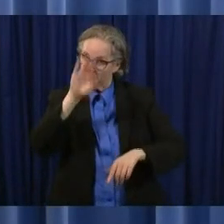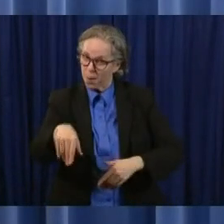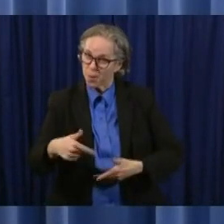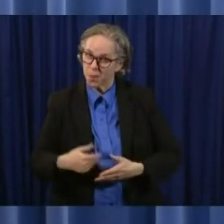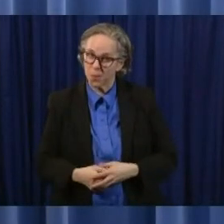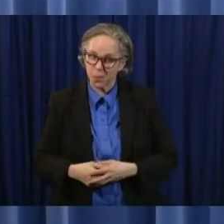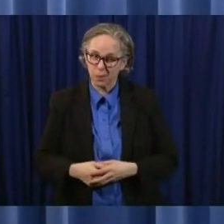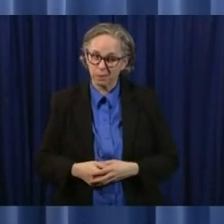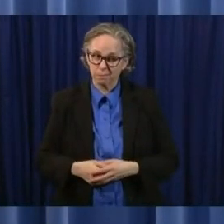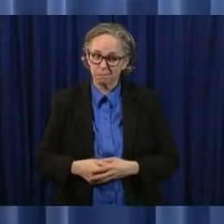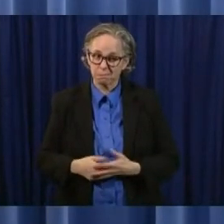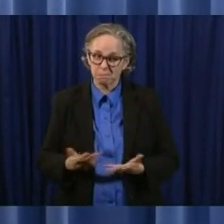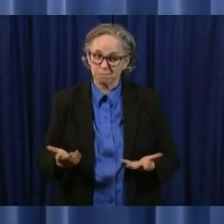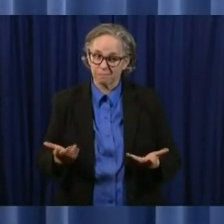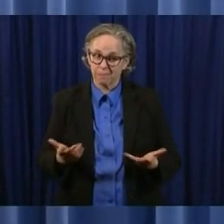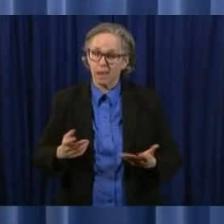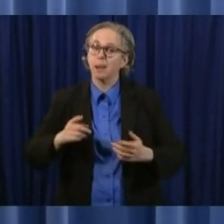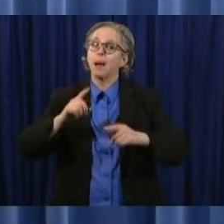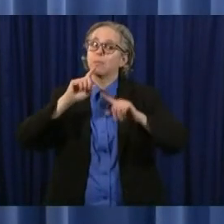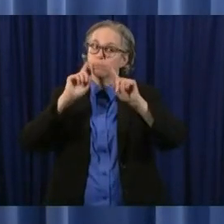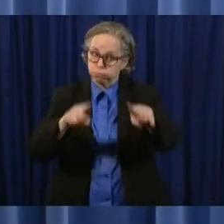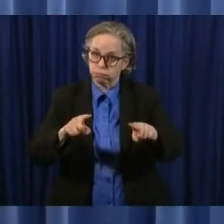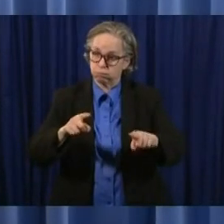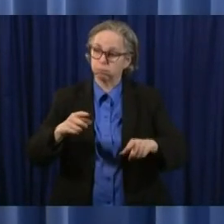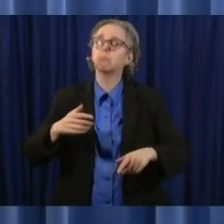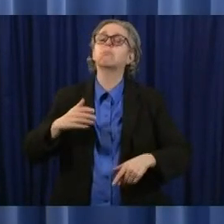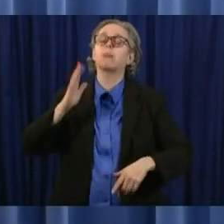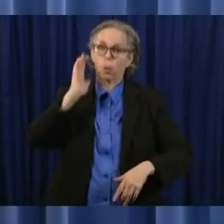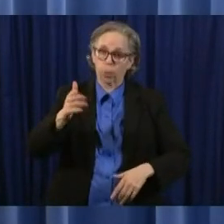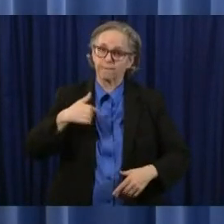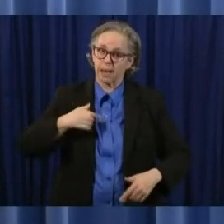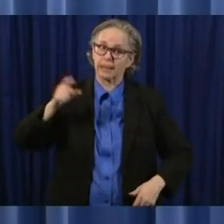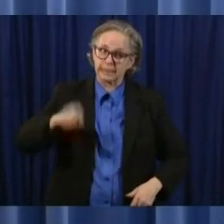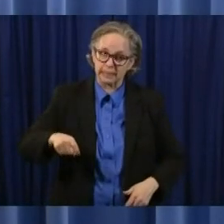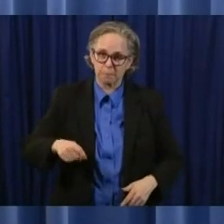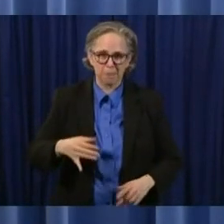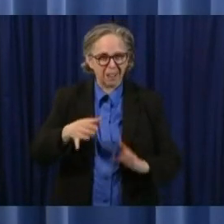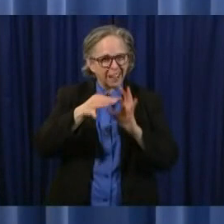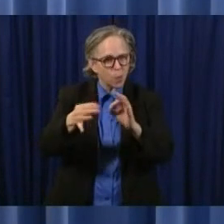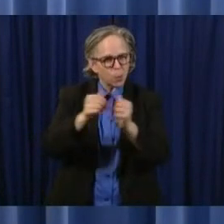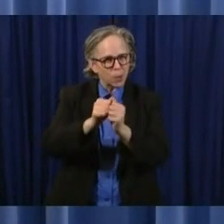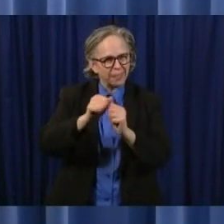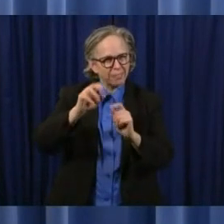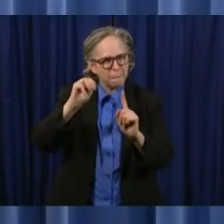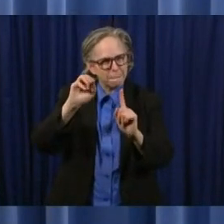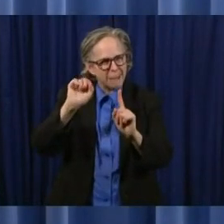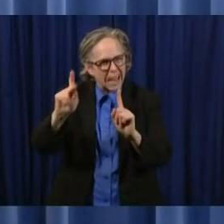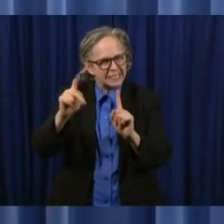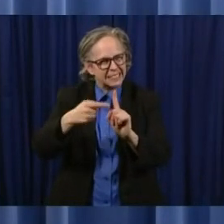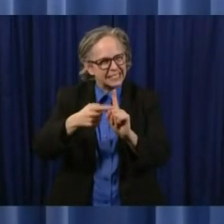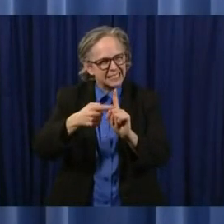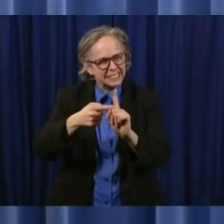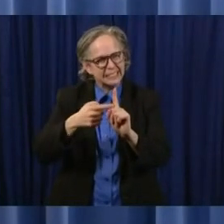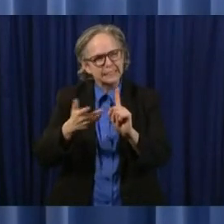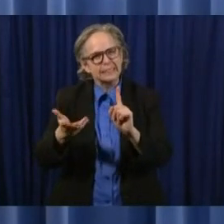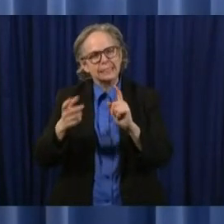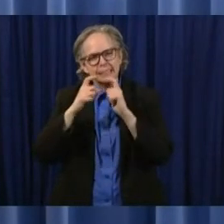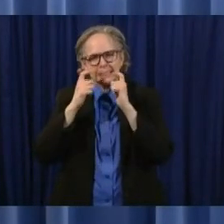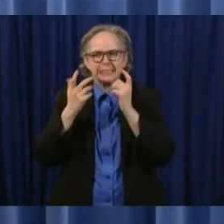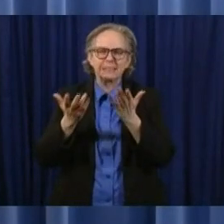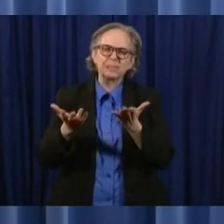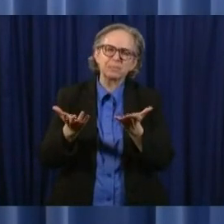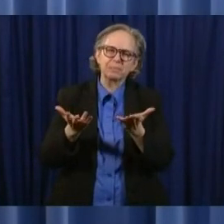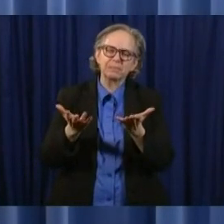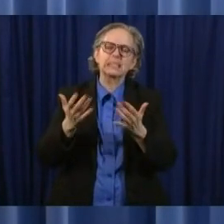but this was one where we felt um that if we could continue to talk about the